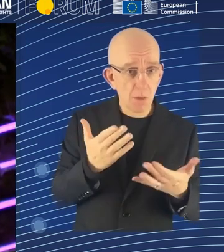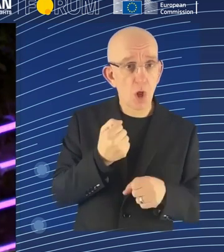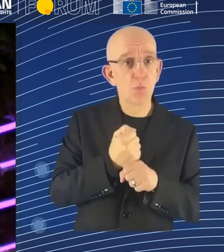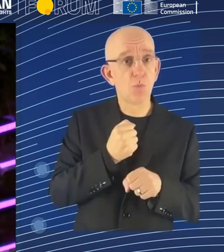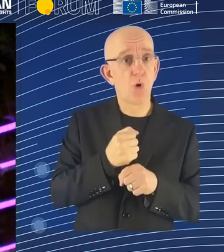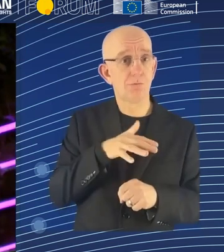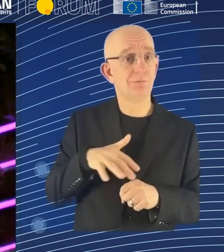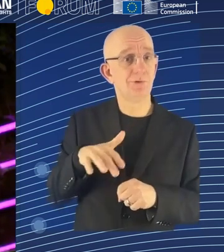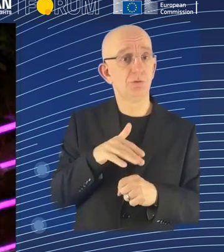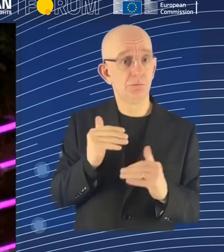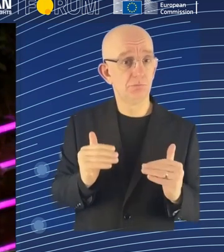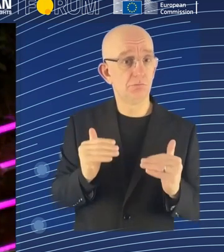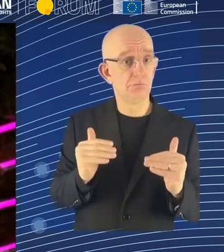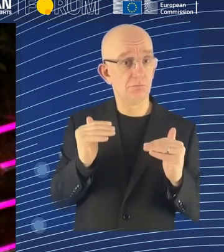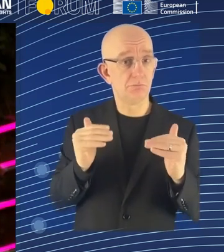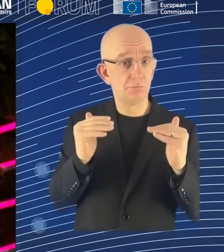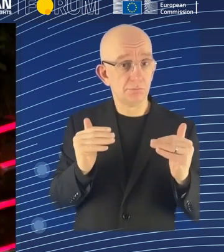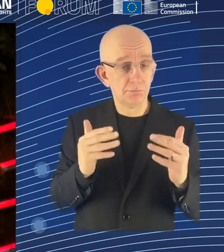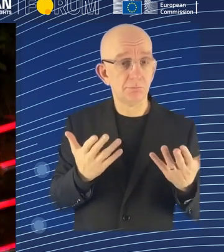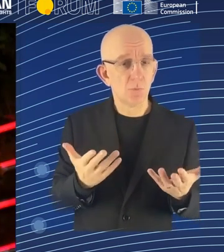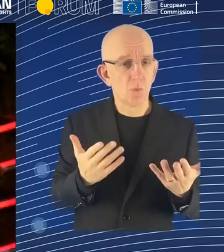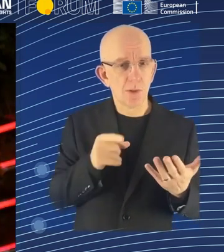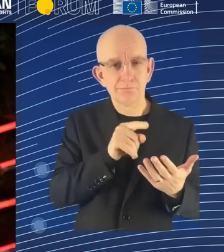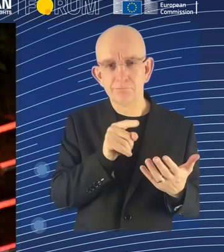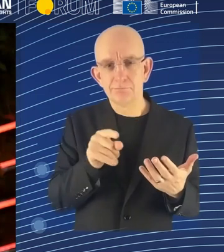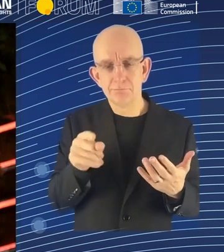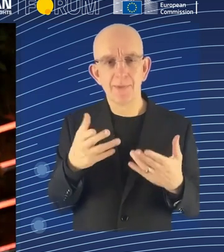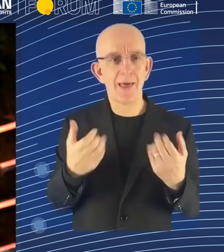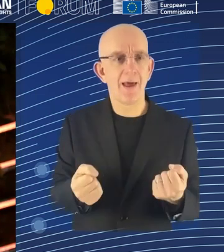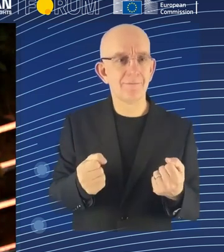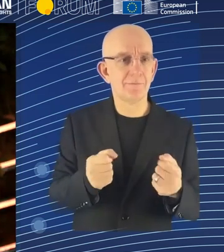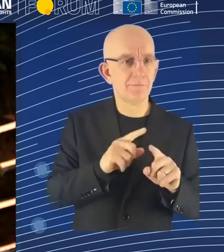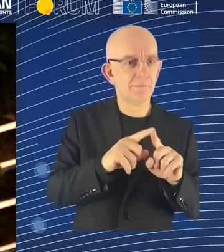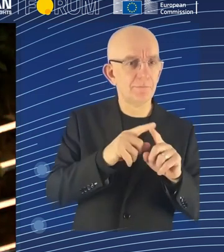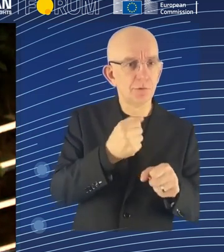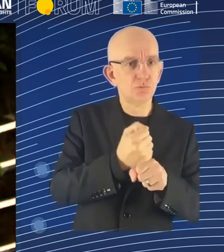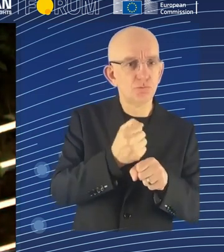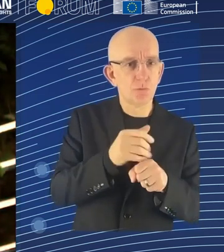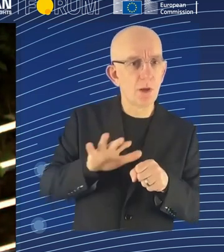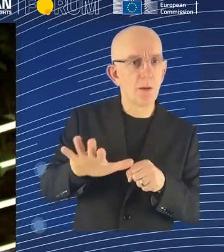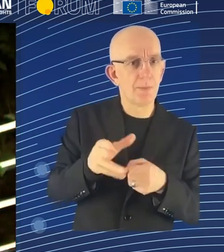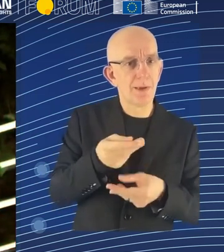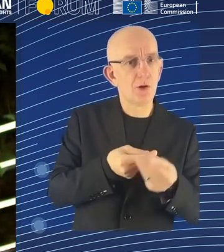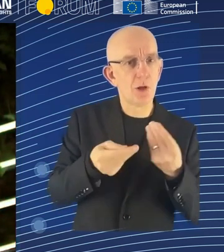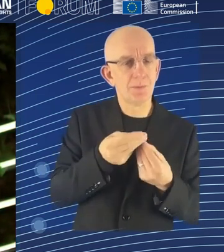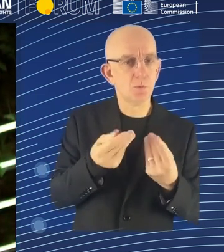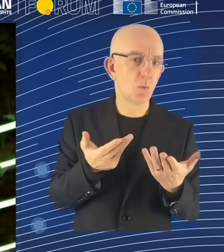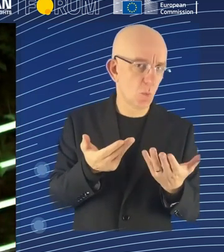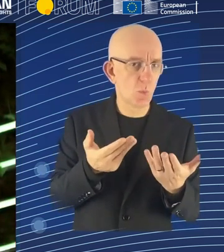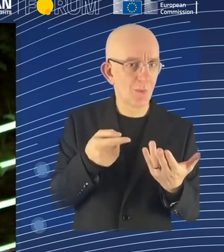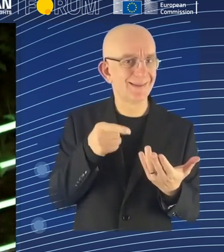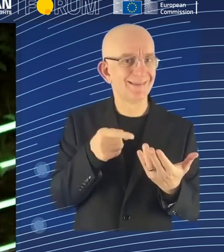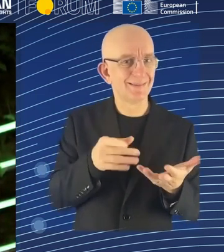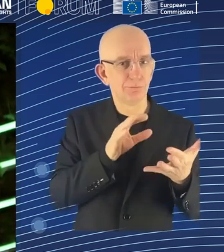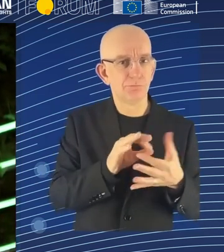So that probably is also going to be the case with AI in the long run. But I think in the short run, we really have to think